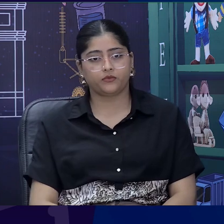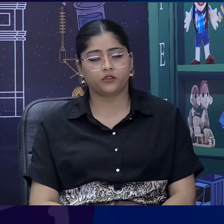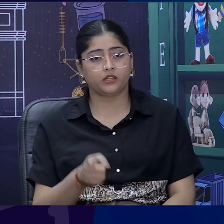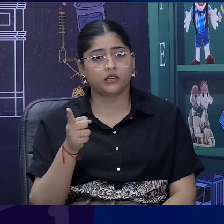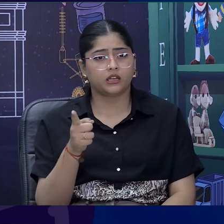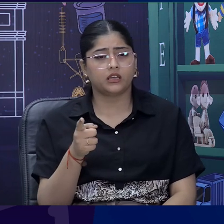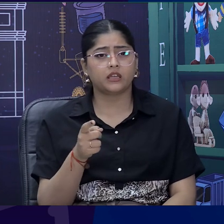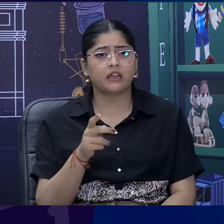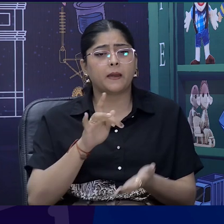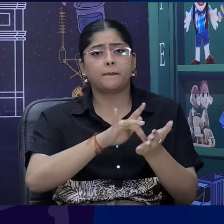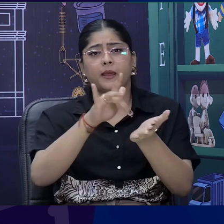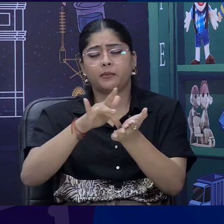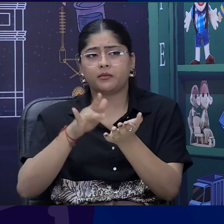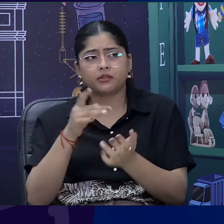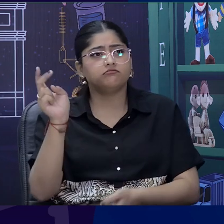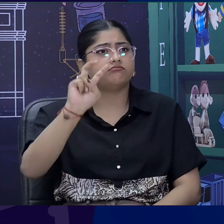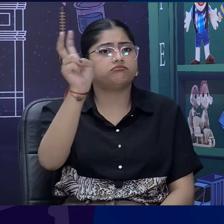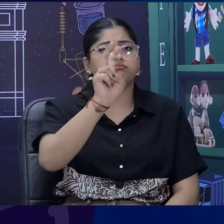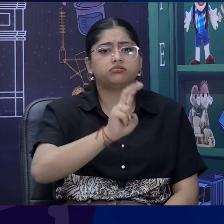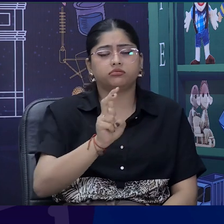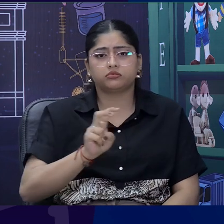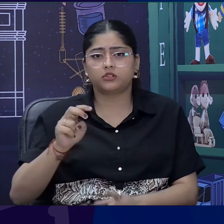visiting so many places right. Right.